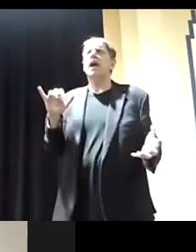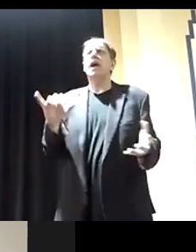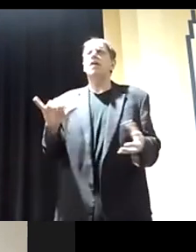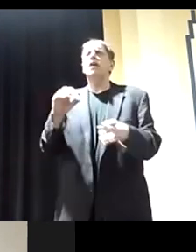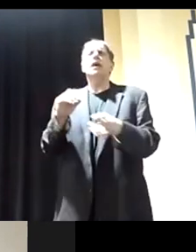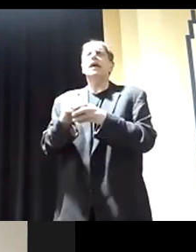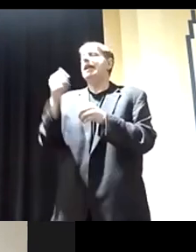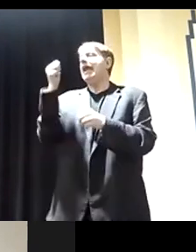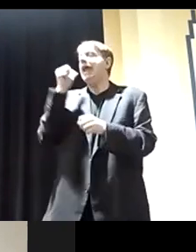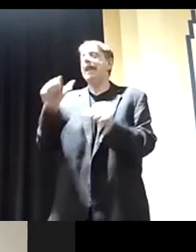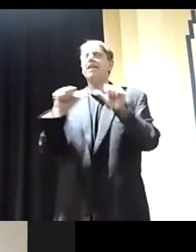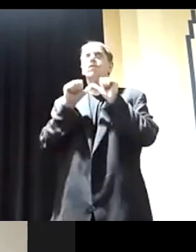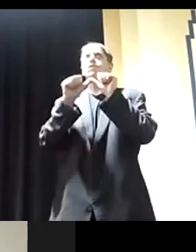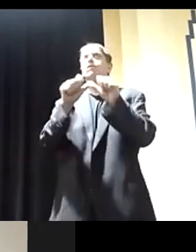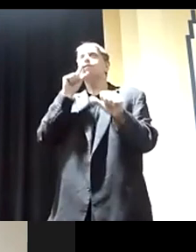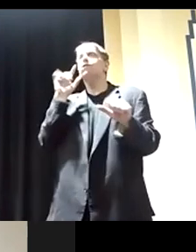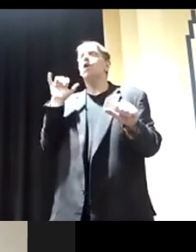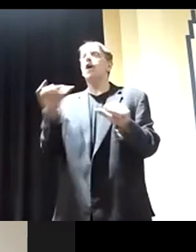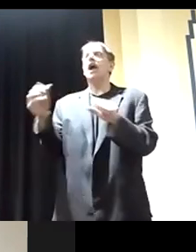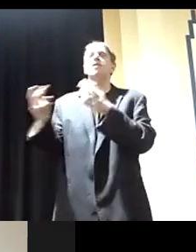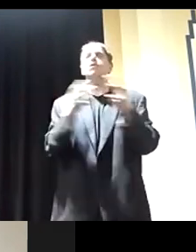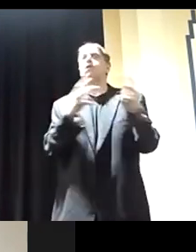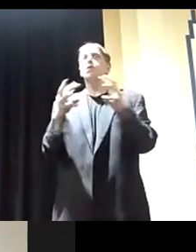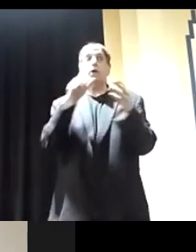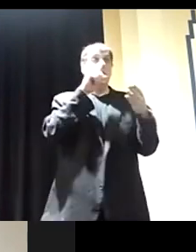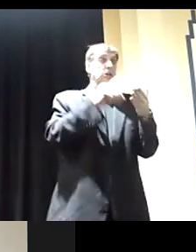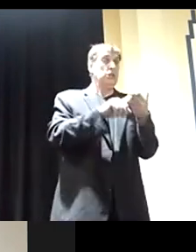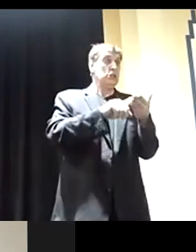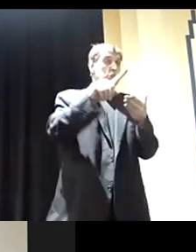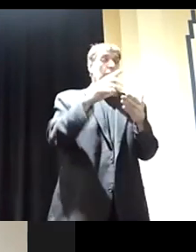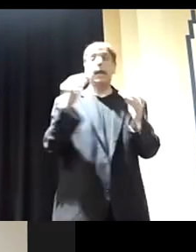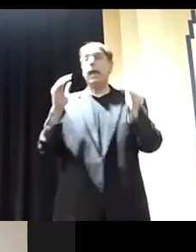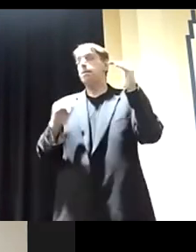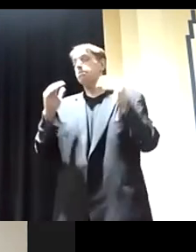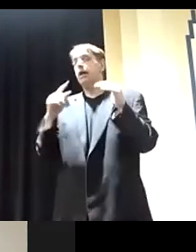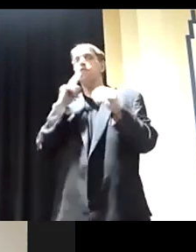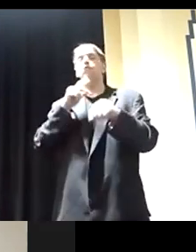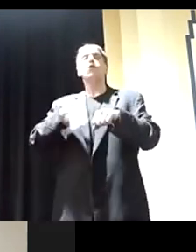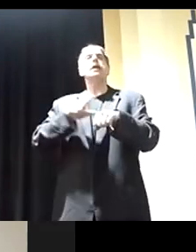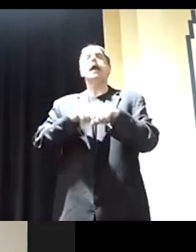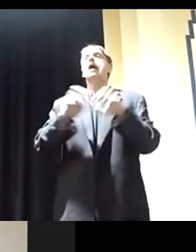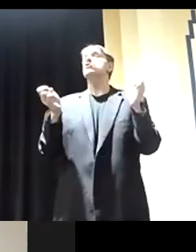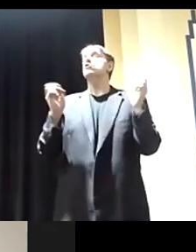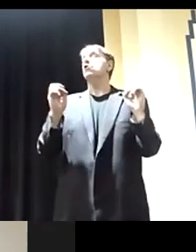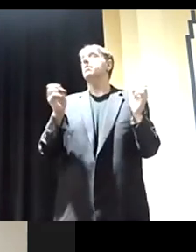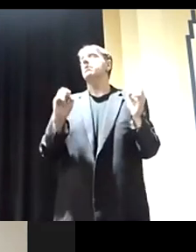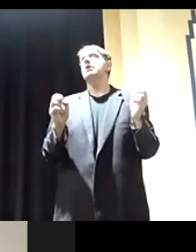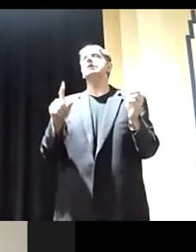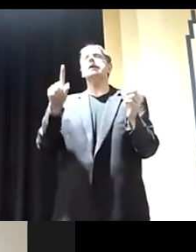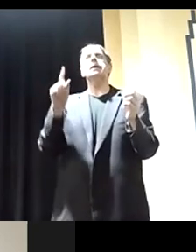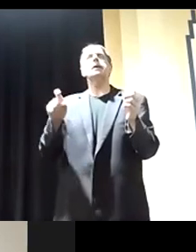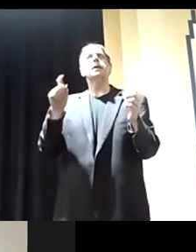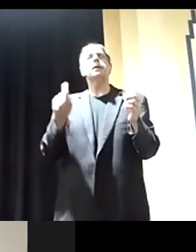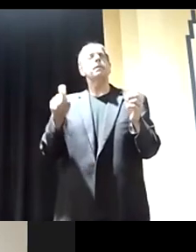of these forever wars. And the appropriate level of check and balance for a national emergency that the commander in chief has must be